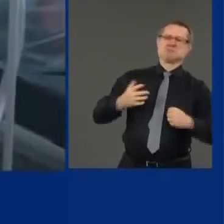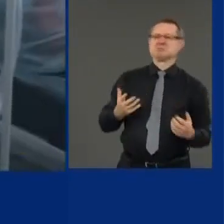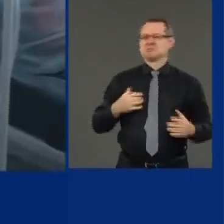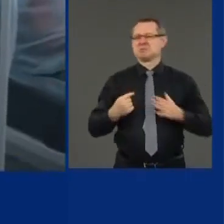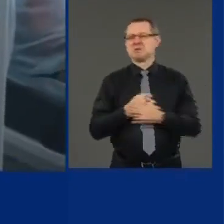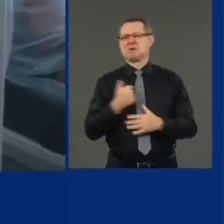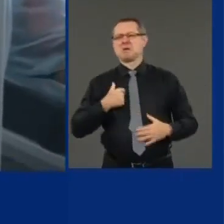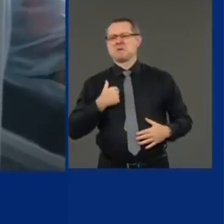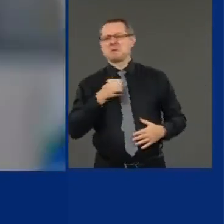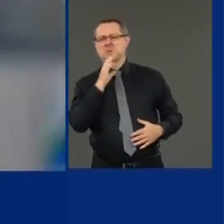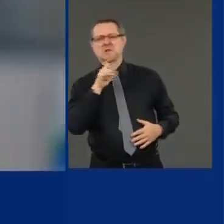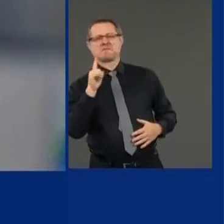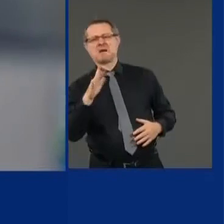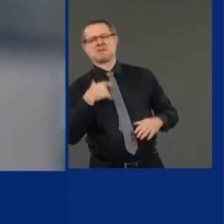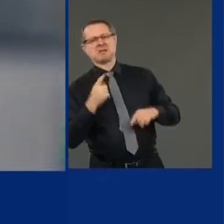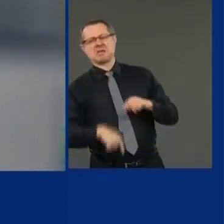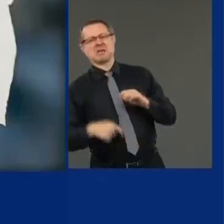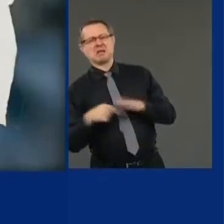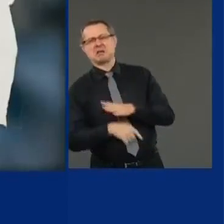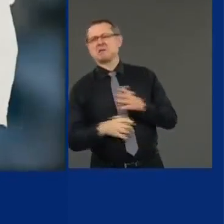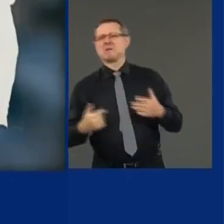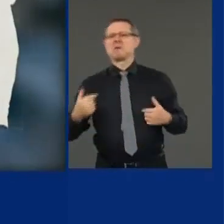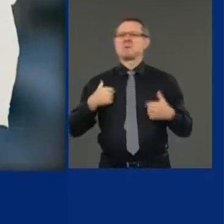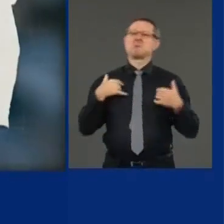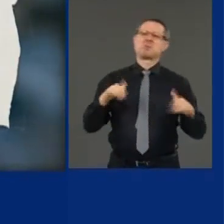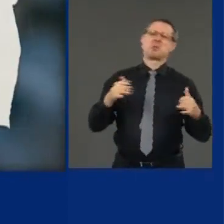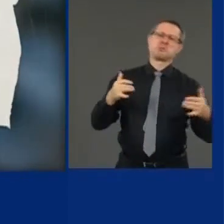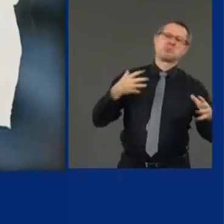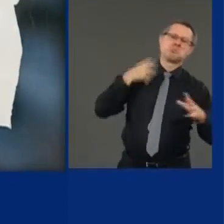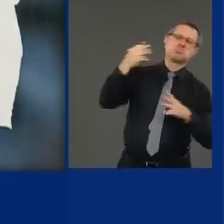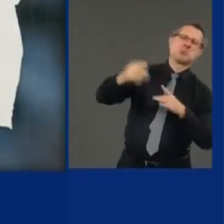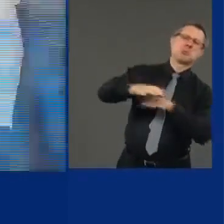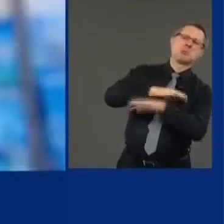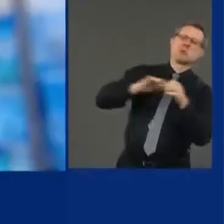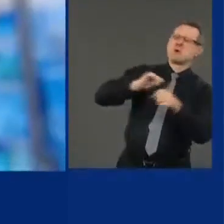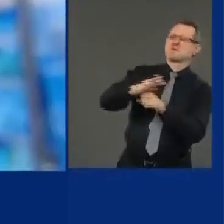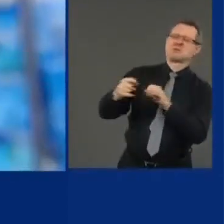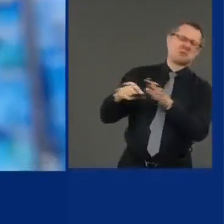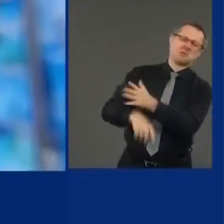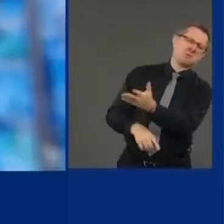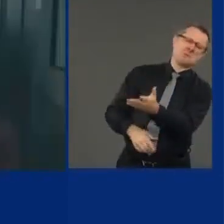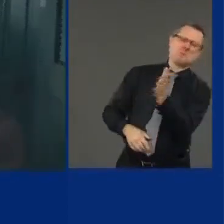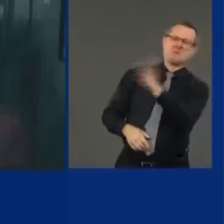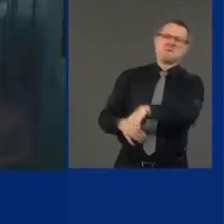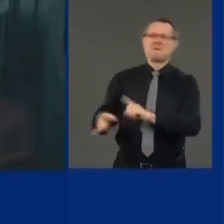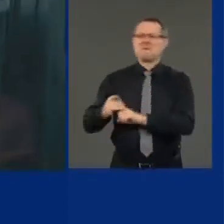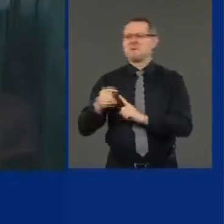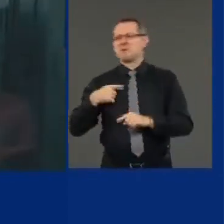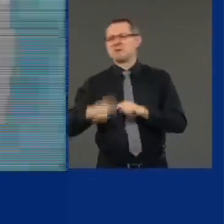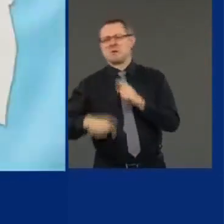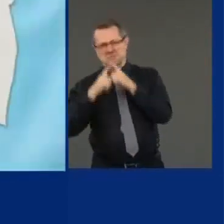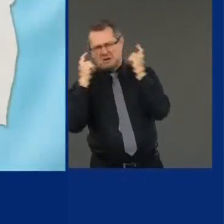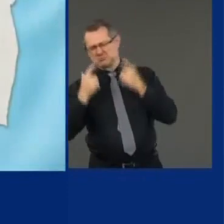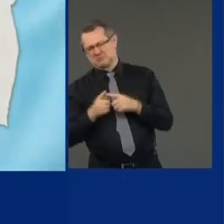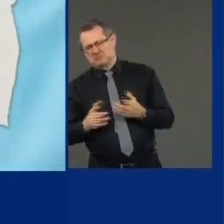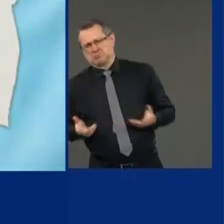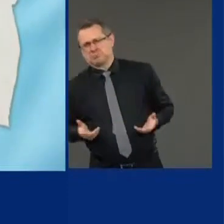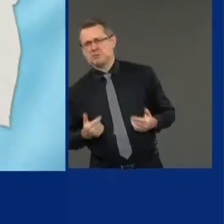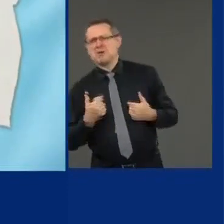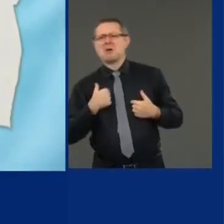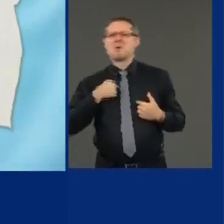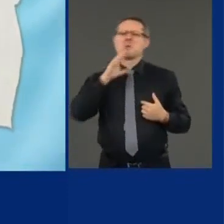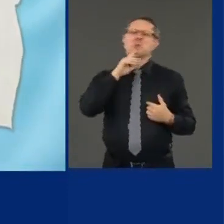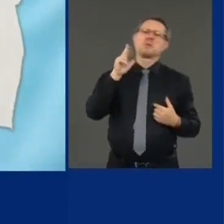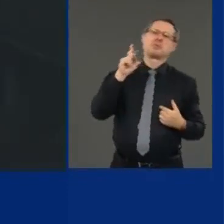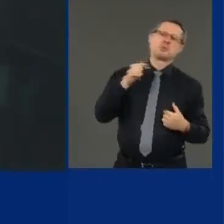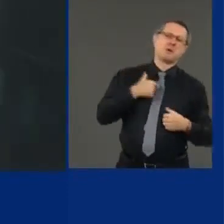COVID won't kill me. partying outside. COVID won't kill me. need to wear a mask around my friends. COVID won't kill me. I'm 23. COVID won't kill me. I